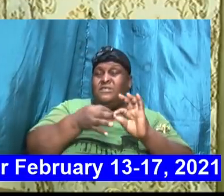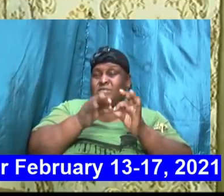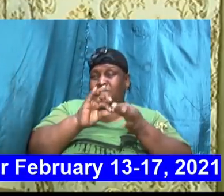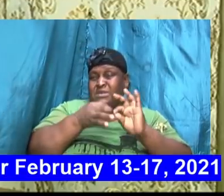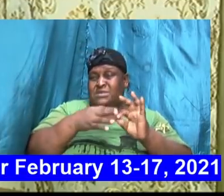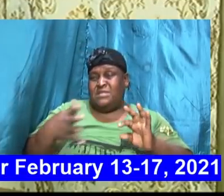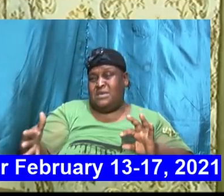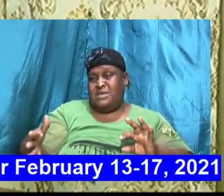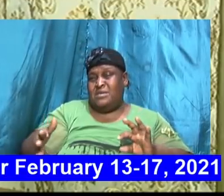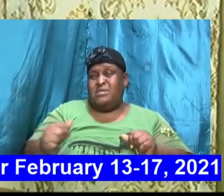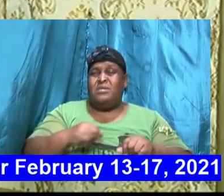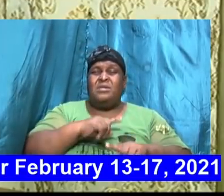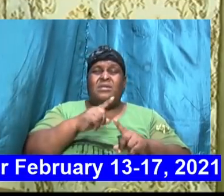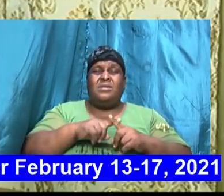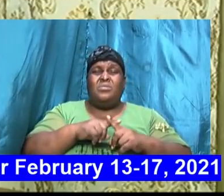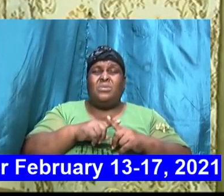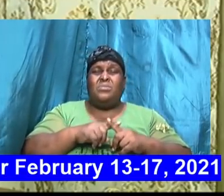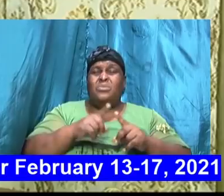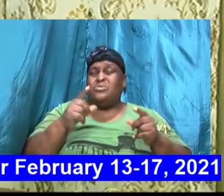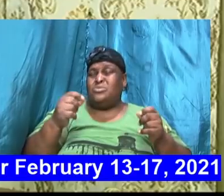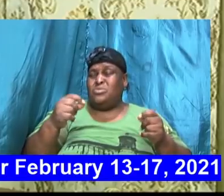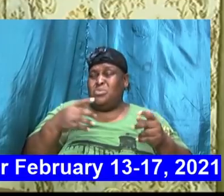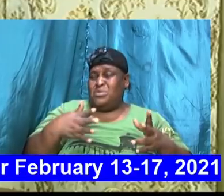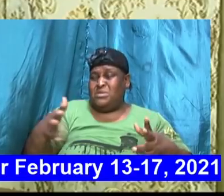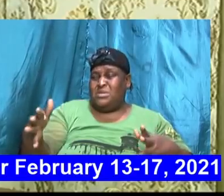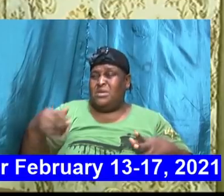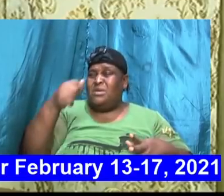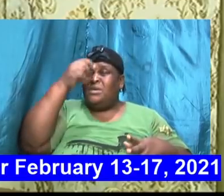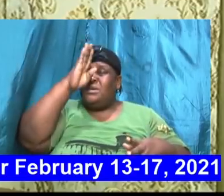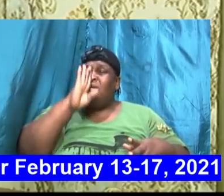were making the move God was prompting us God was